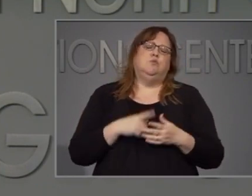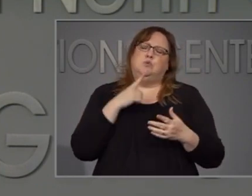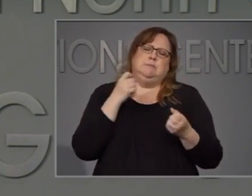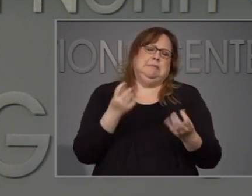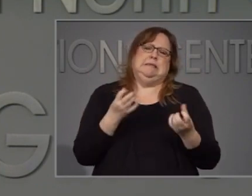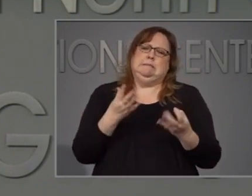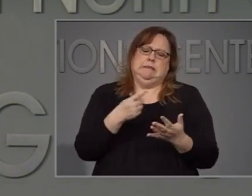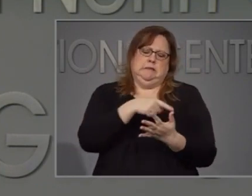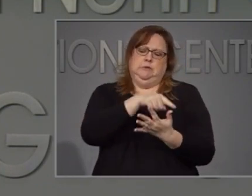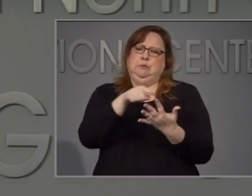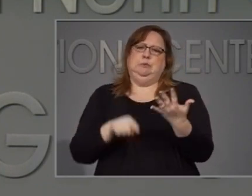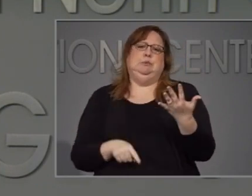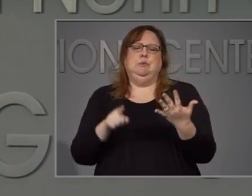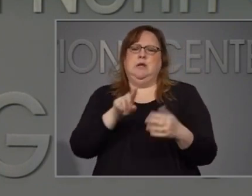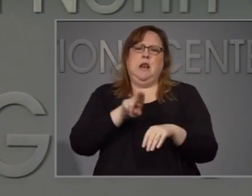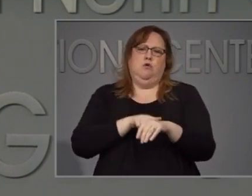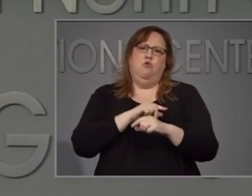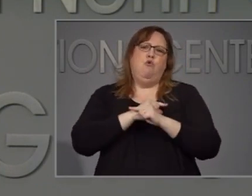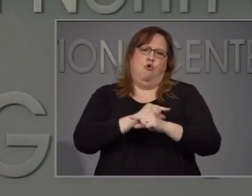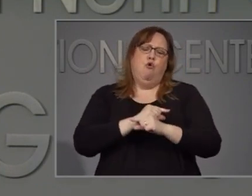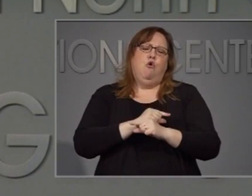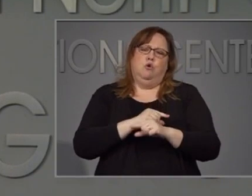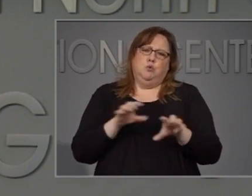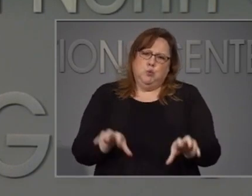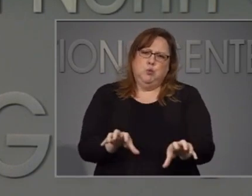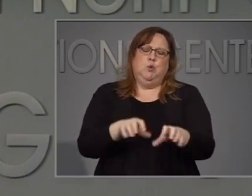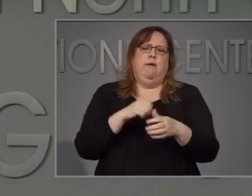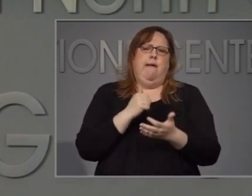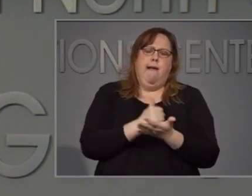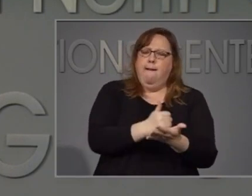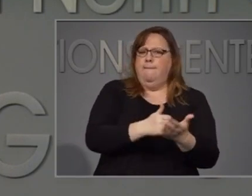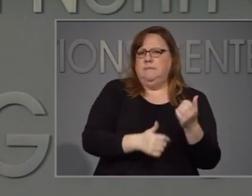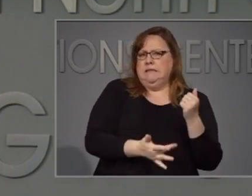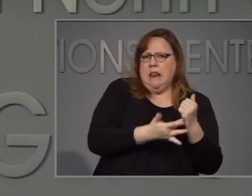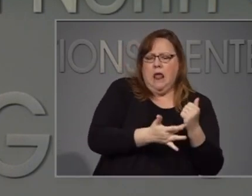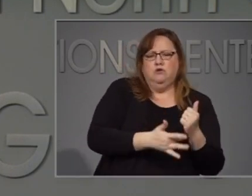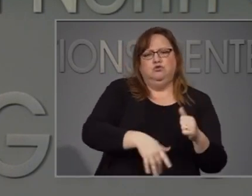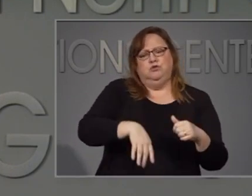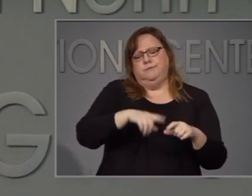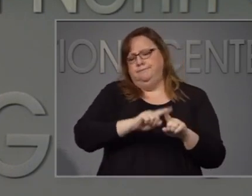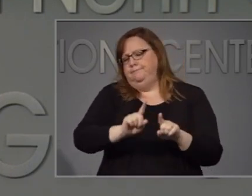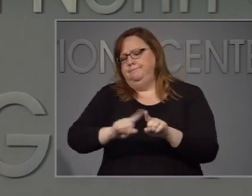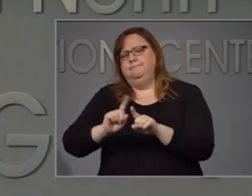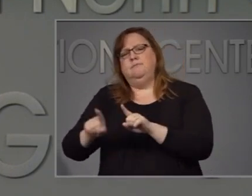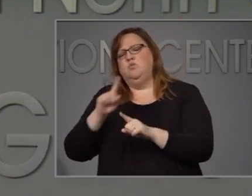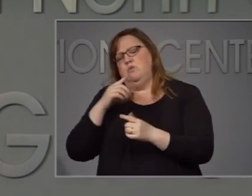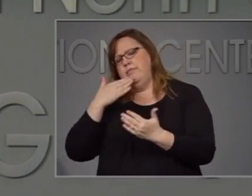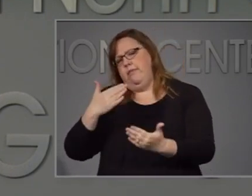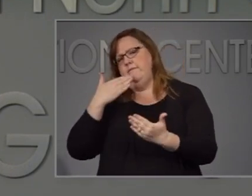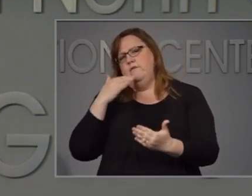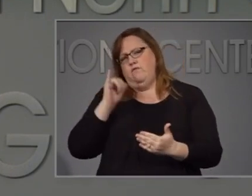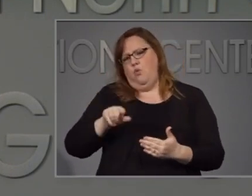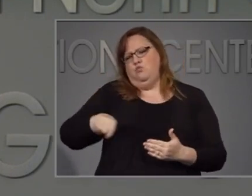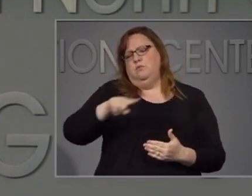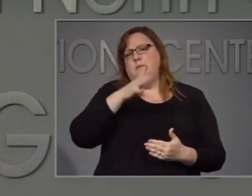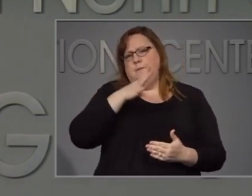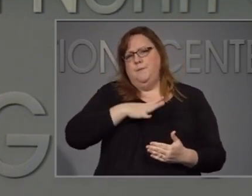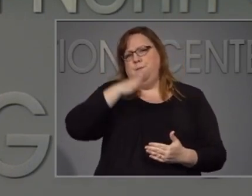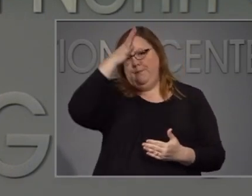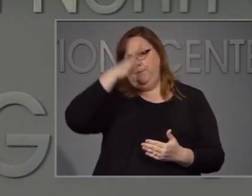many things that they are doing to help us with technology and other issues, and we're grateful for these men and women.